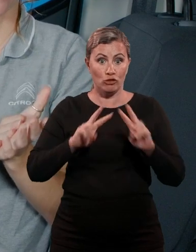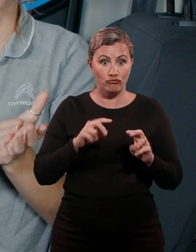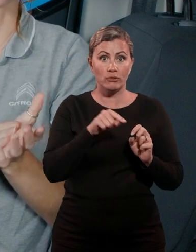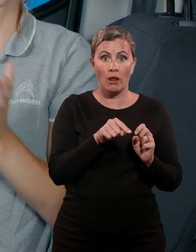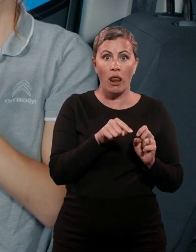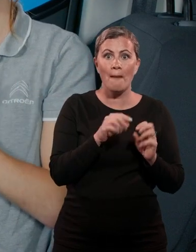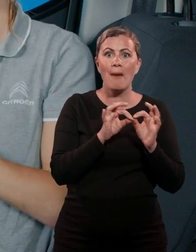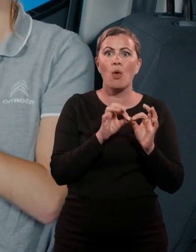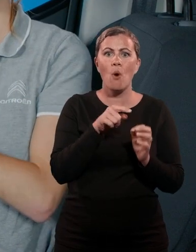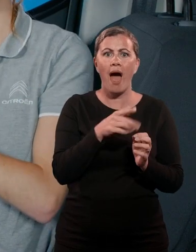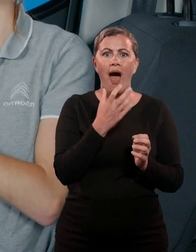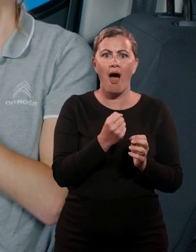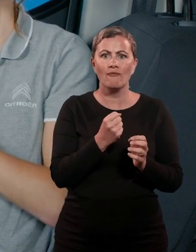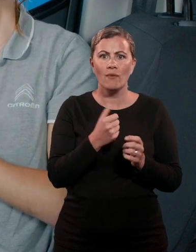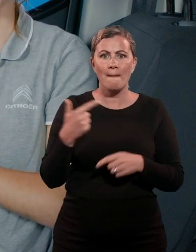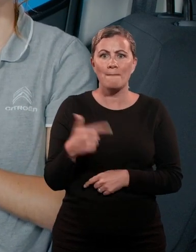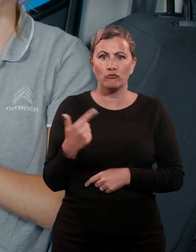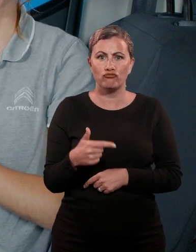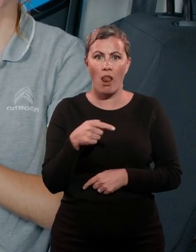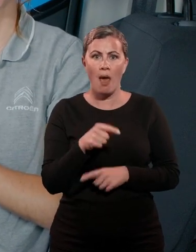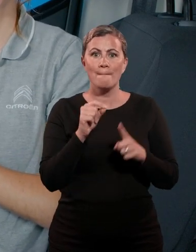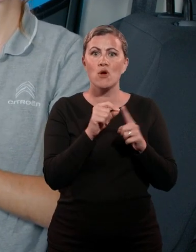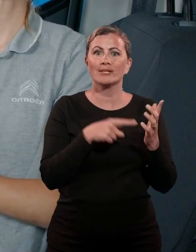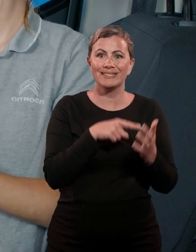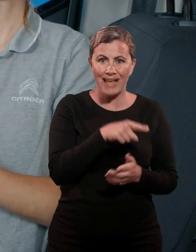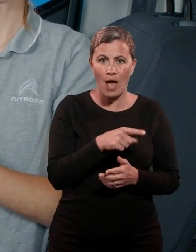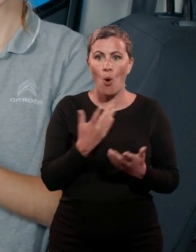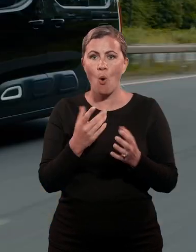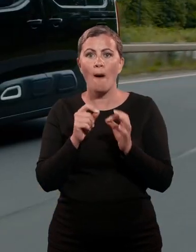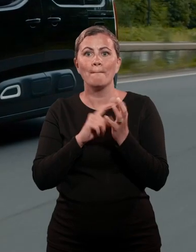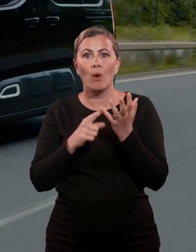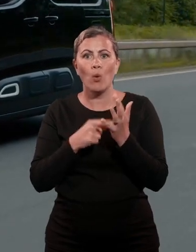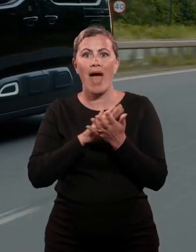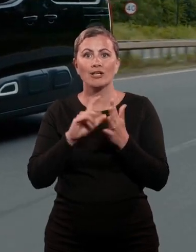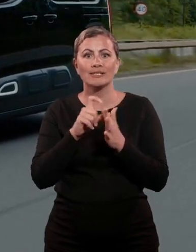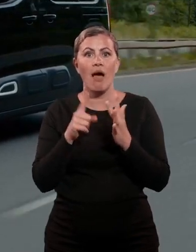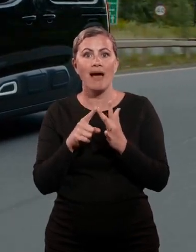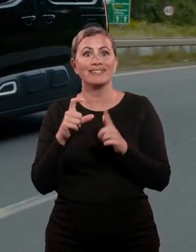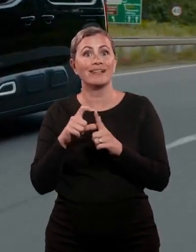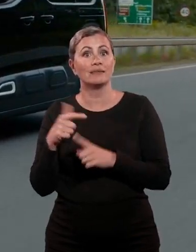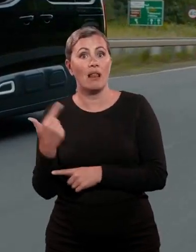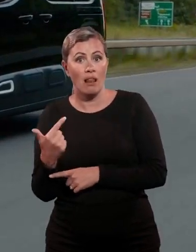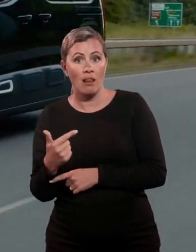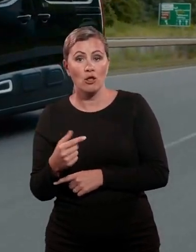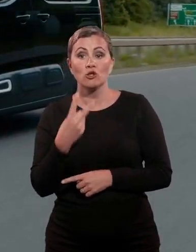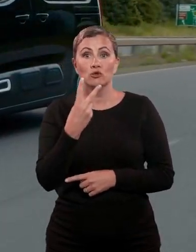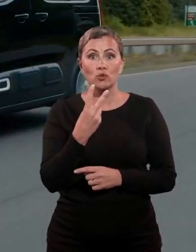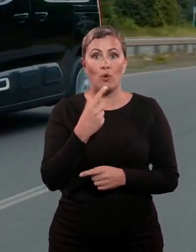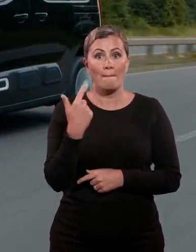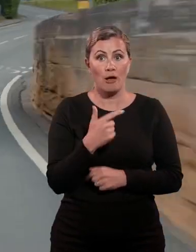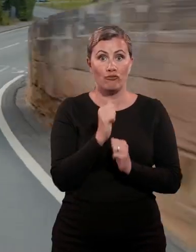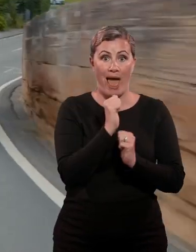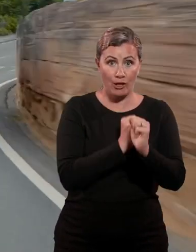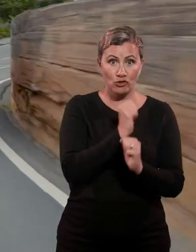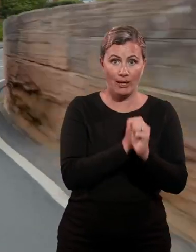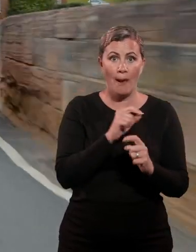PureTech petrol or Blue HDI diesel engines. There is a choice of two petrol engines. The PureTech 110hp